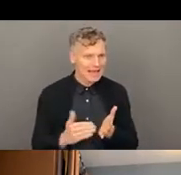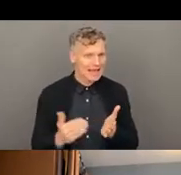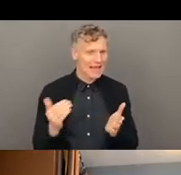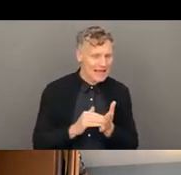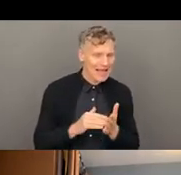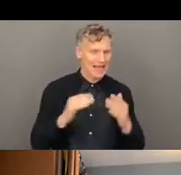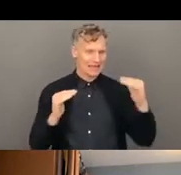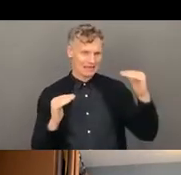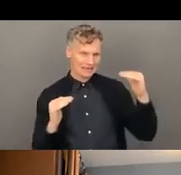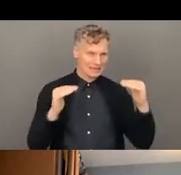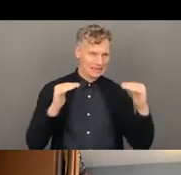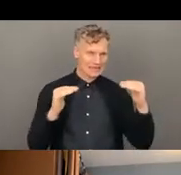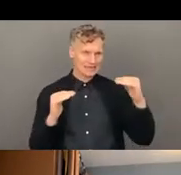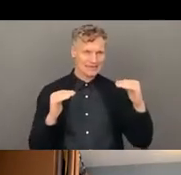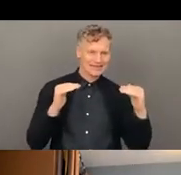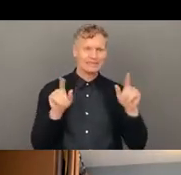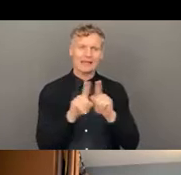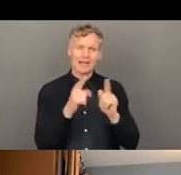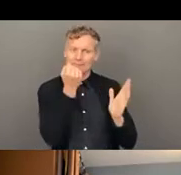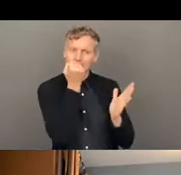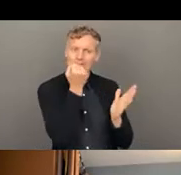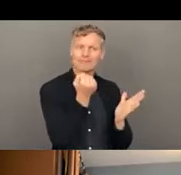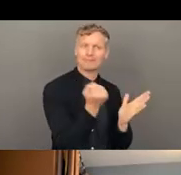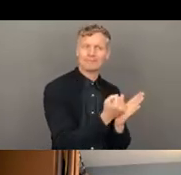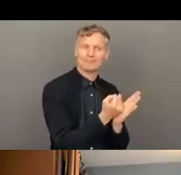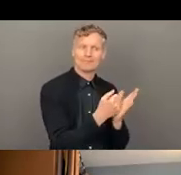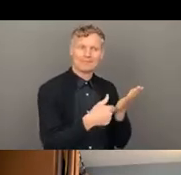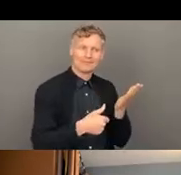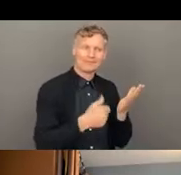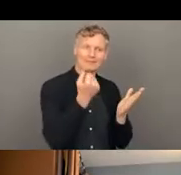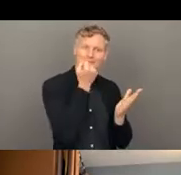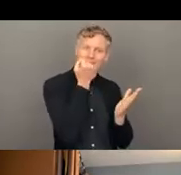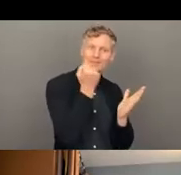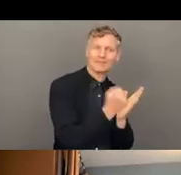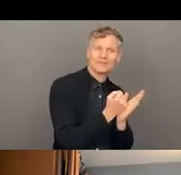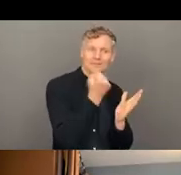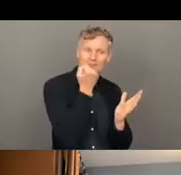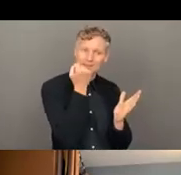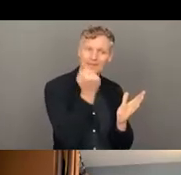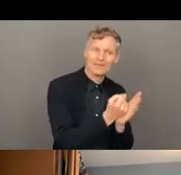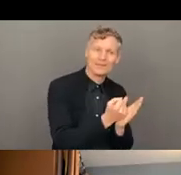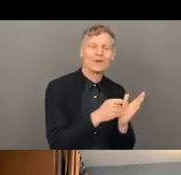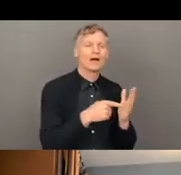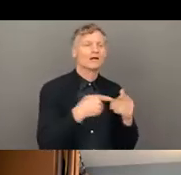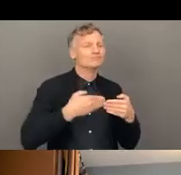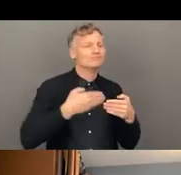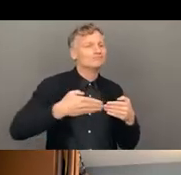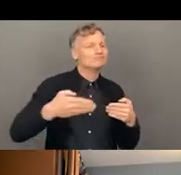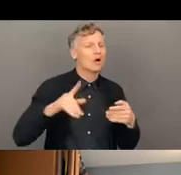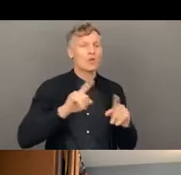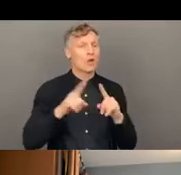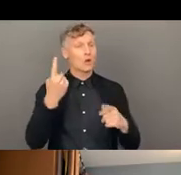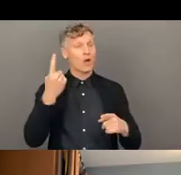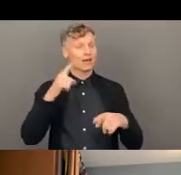you're re-verifying where you're at and you're getting good reminders of what you need to focus on in case you forget certain